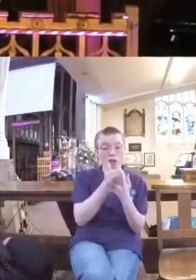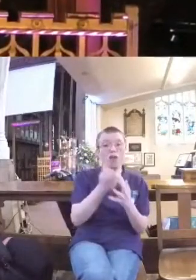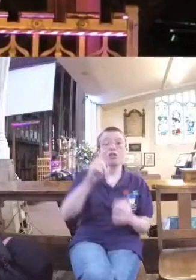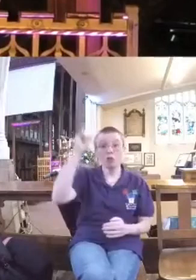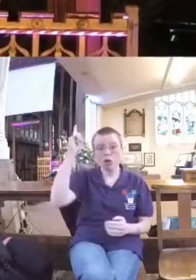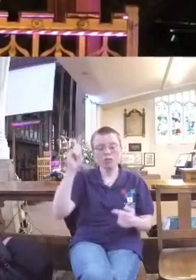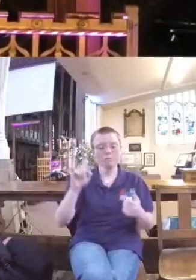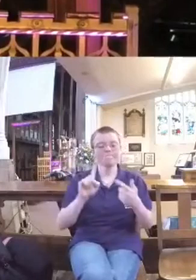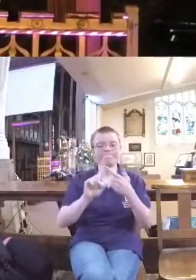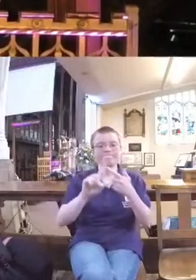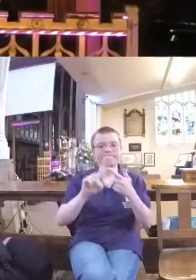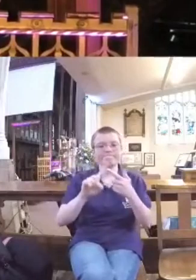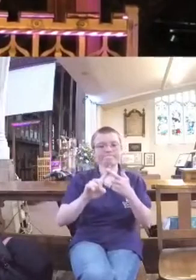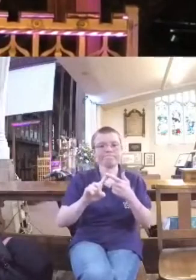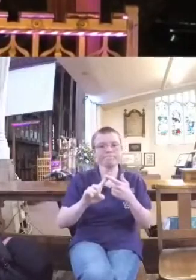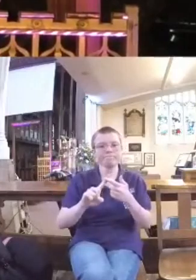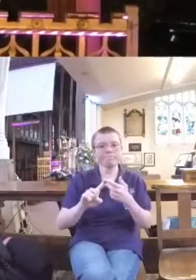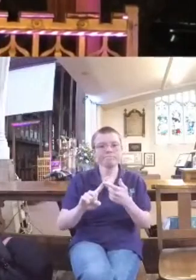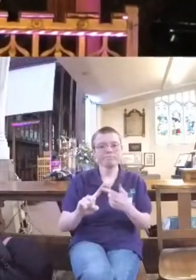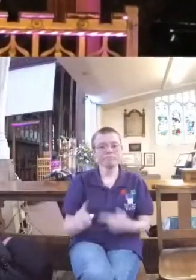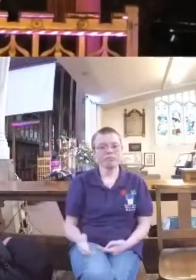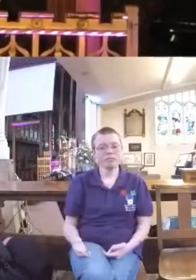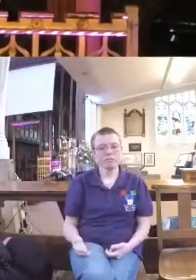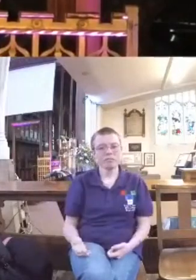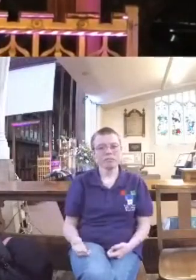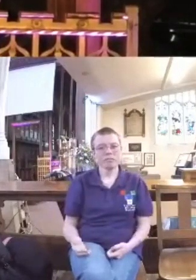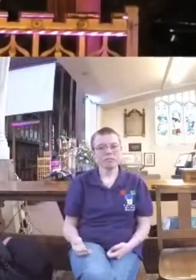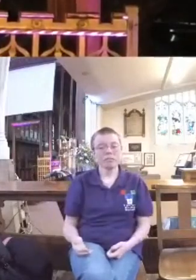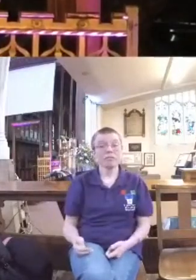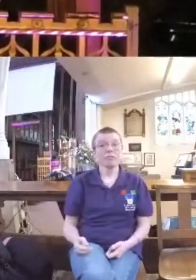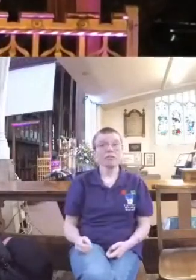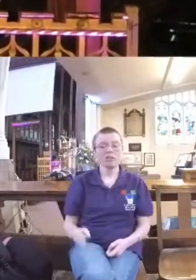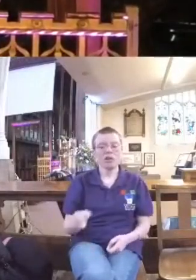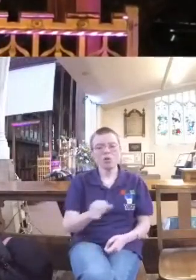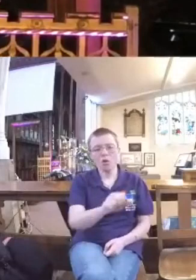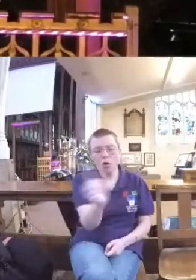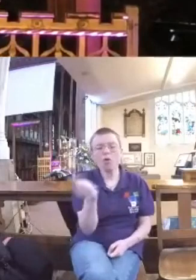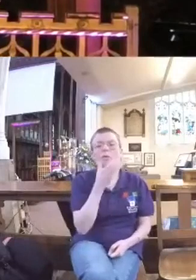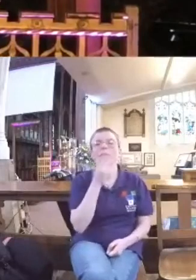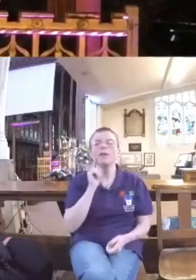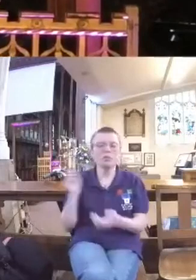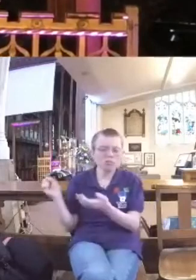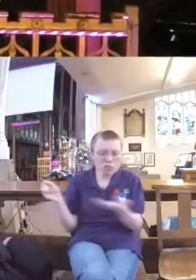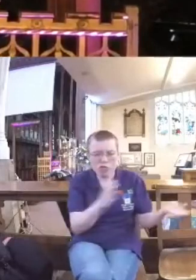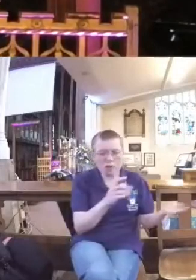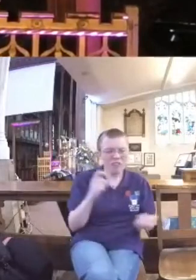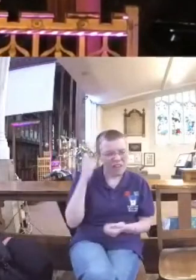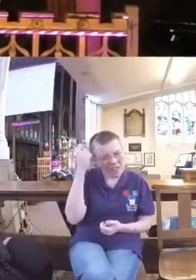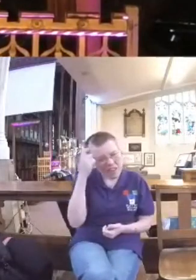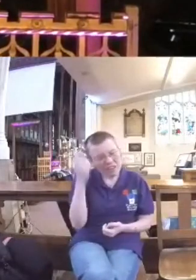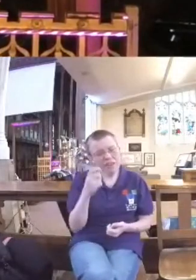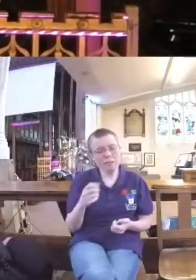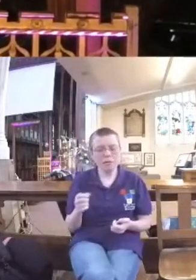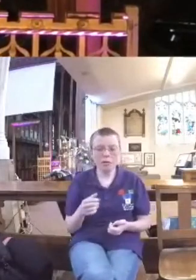Number two, we heard in the gospel passage, serve others. Consider others'